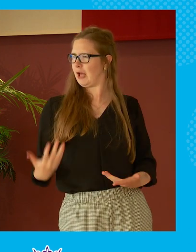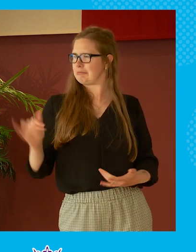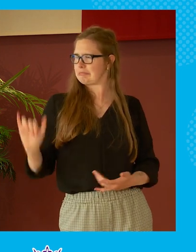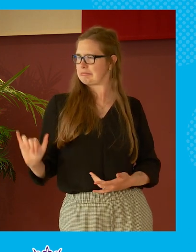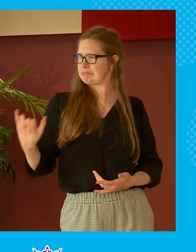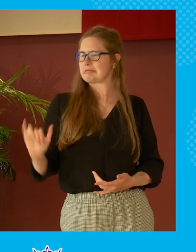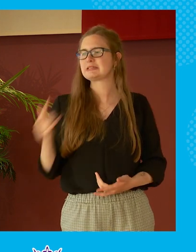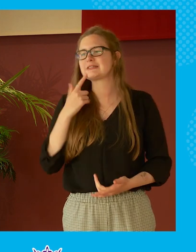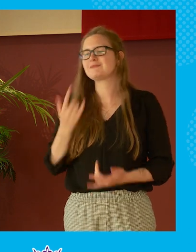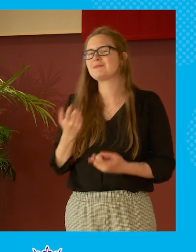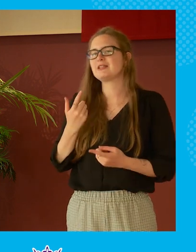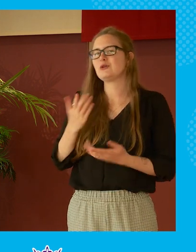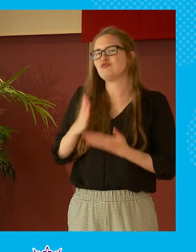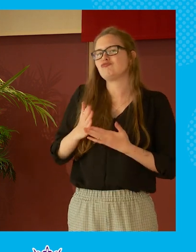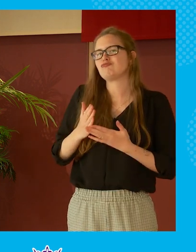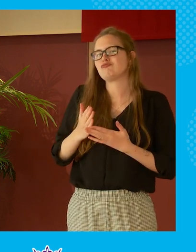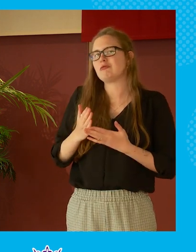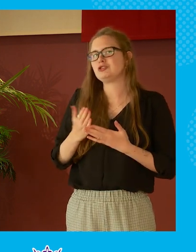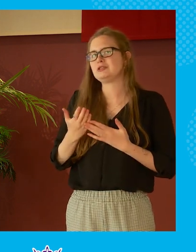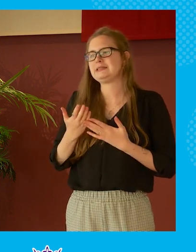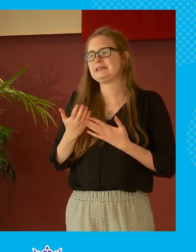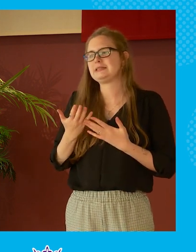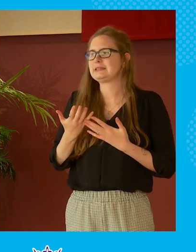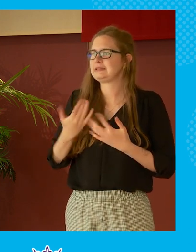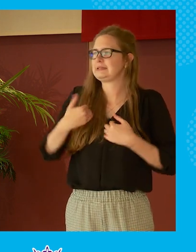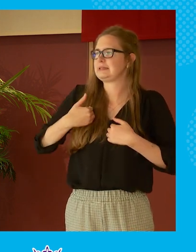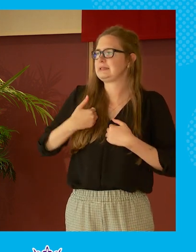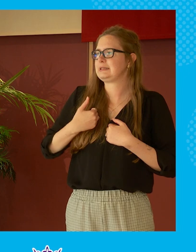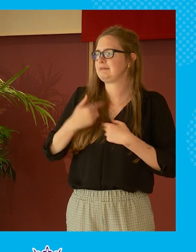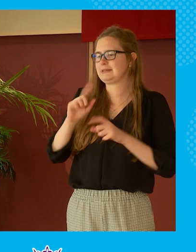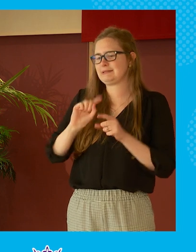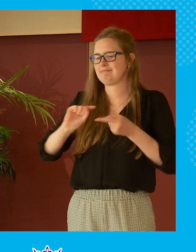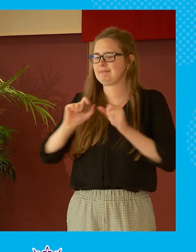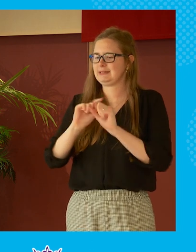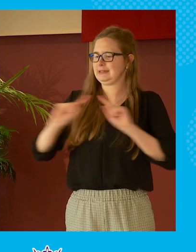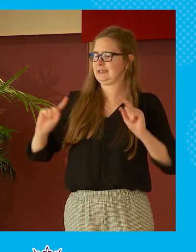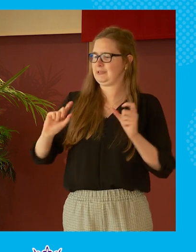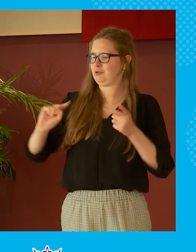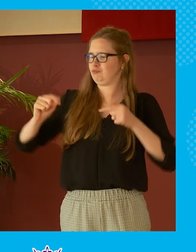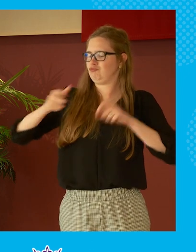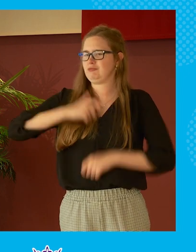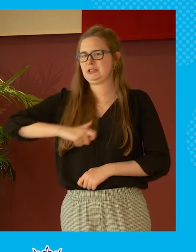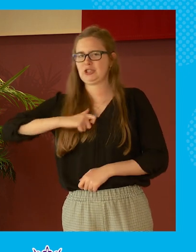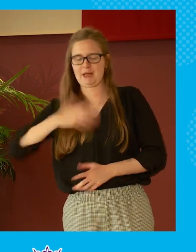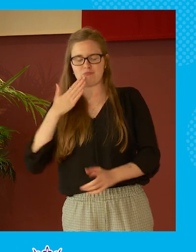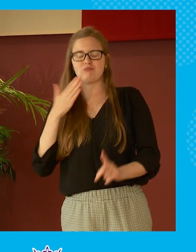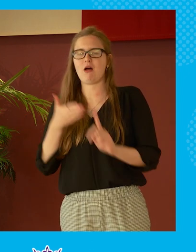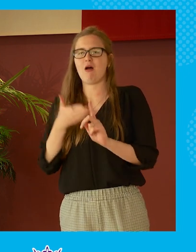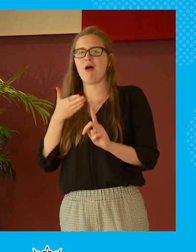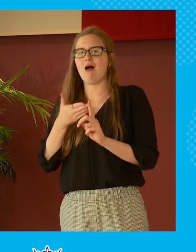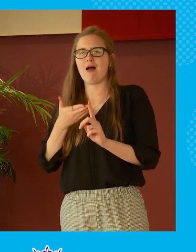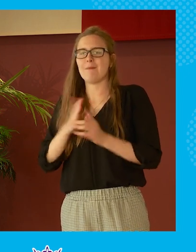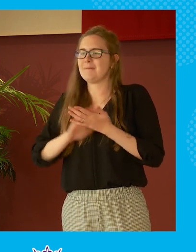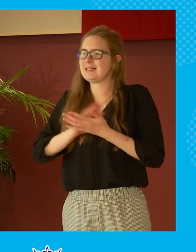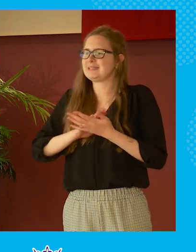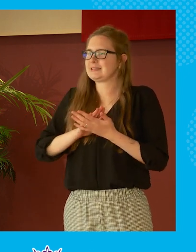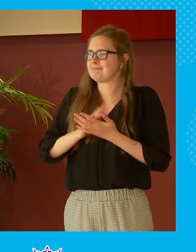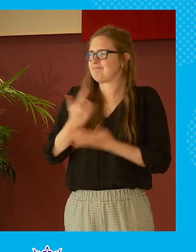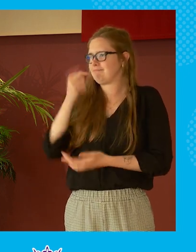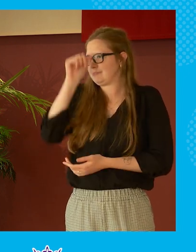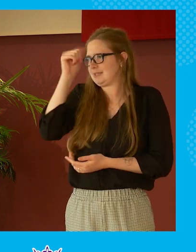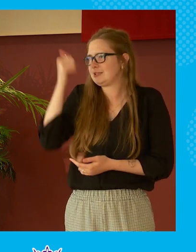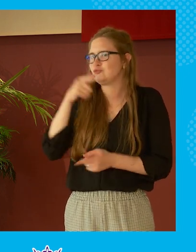seen as a failure if you say well actually you know in the compromised position i've realized that actually you know it makes sense to do